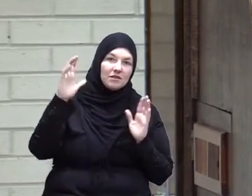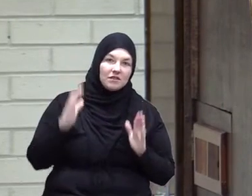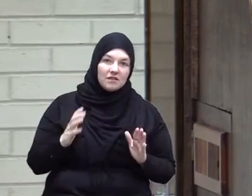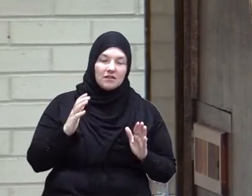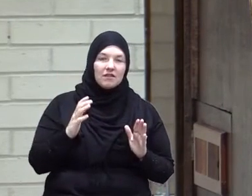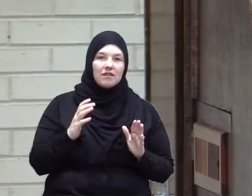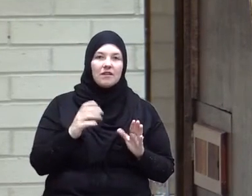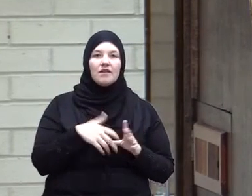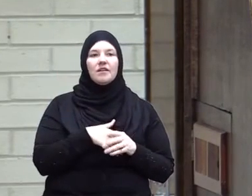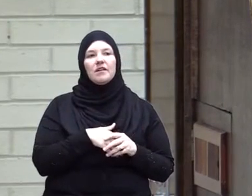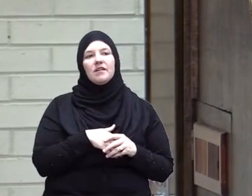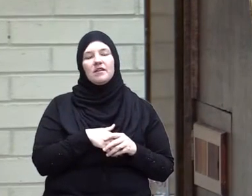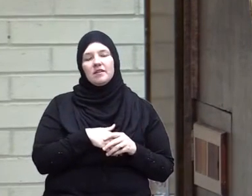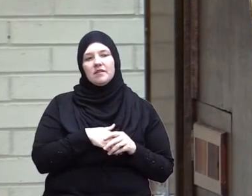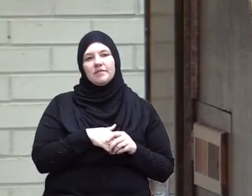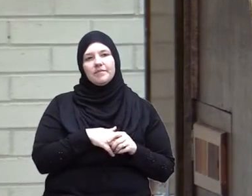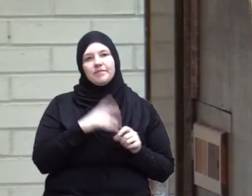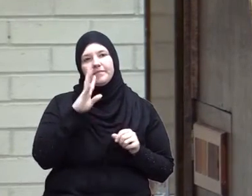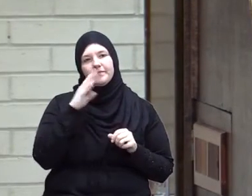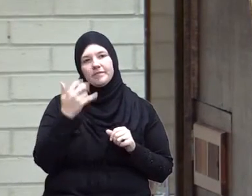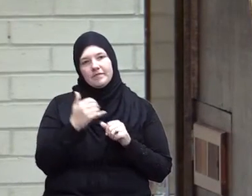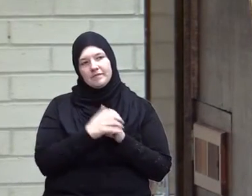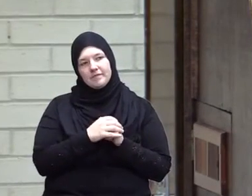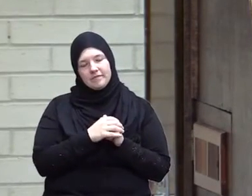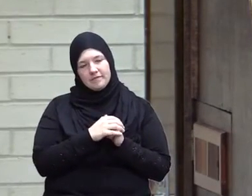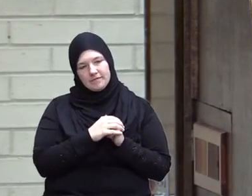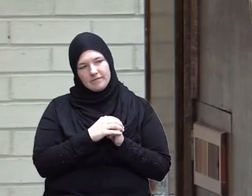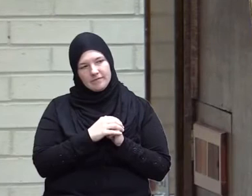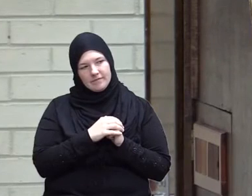Muslims is to be